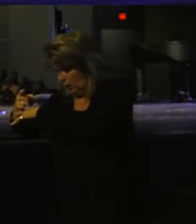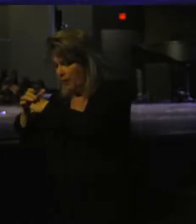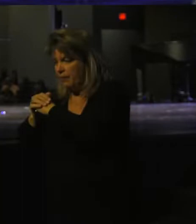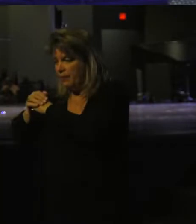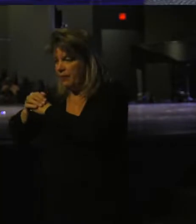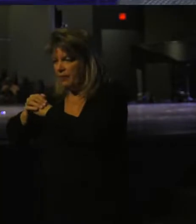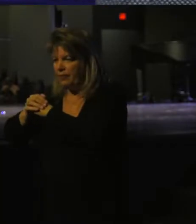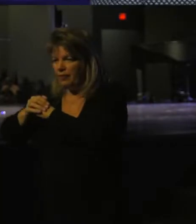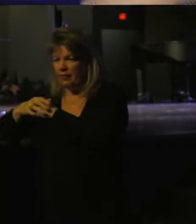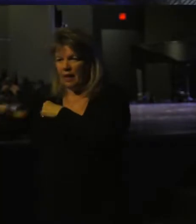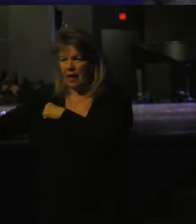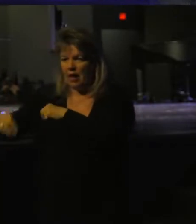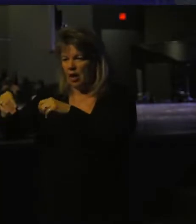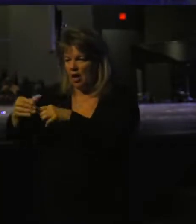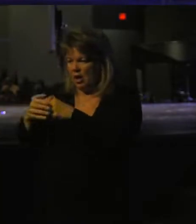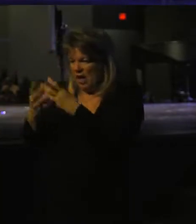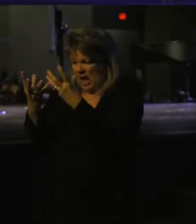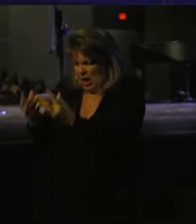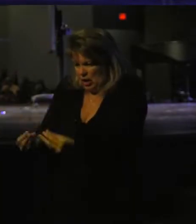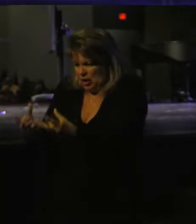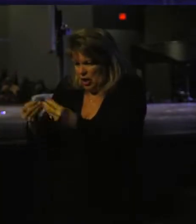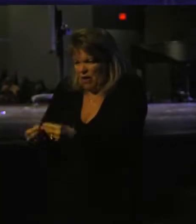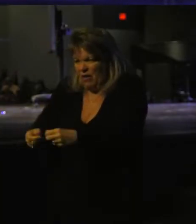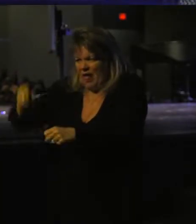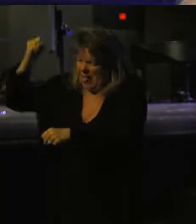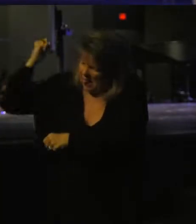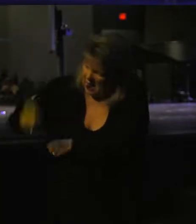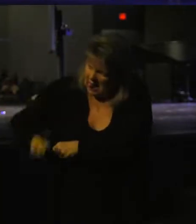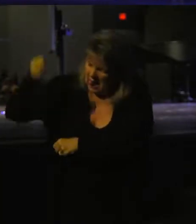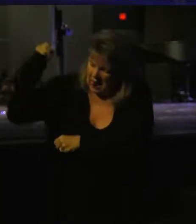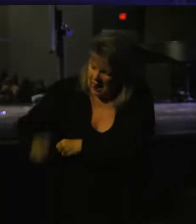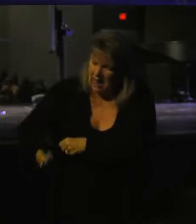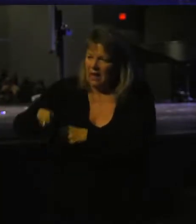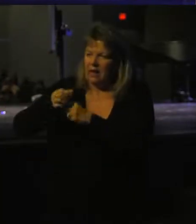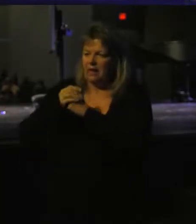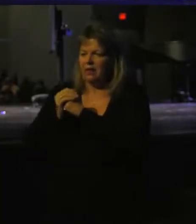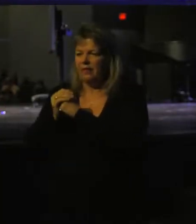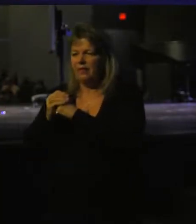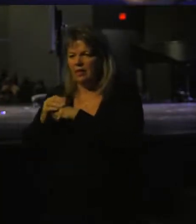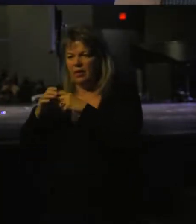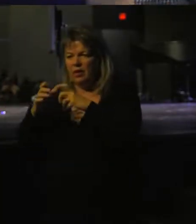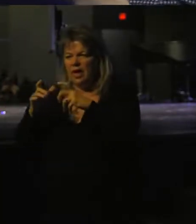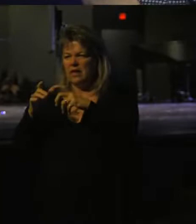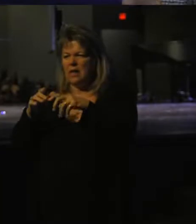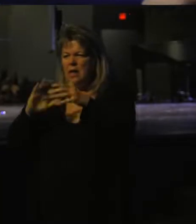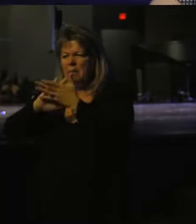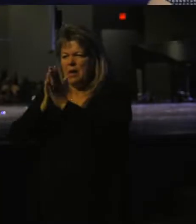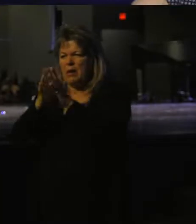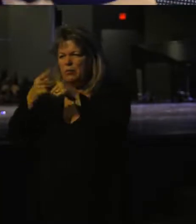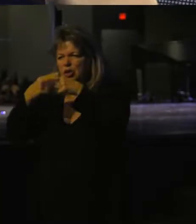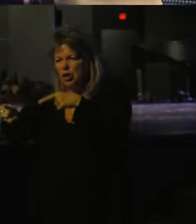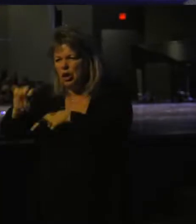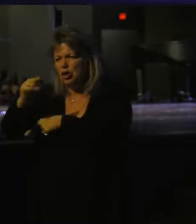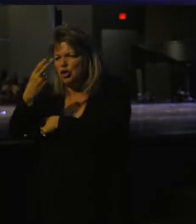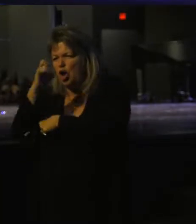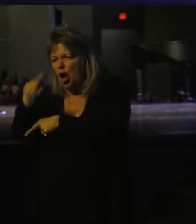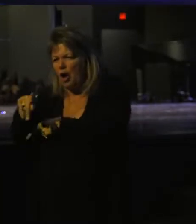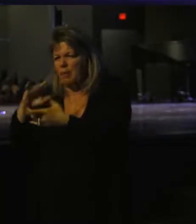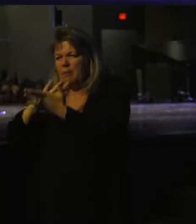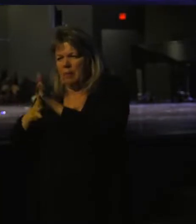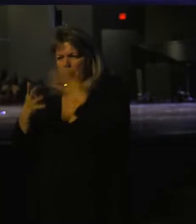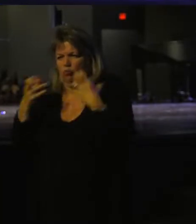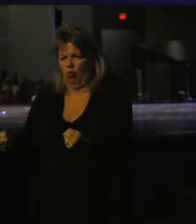they'll take it out when it's softened and they'll hit the piece of steel that comes out of fire so they can begin to sharpen it and strengthen it.